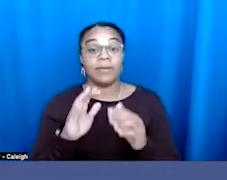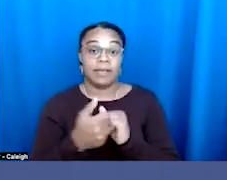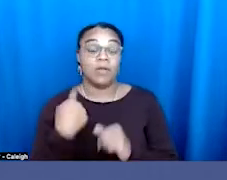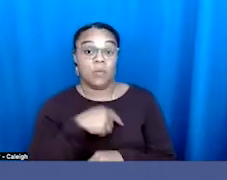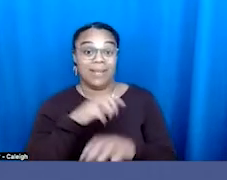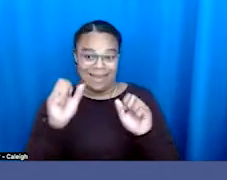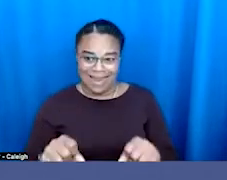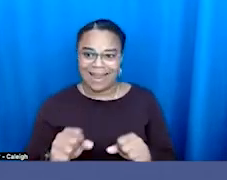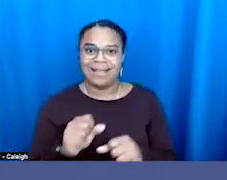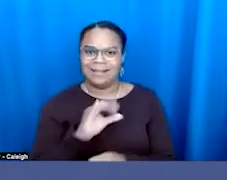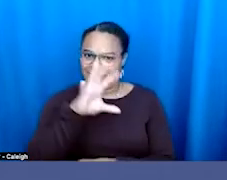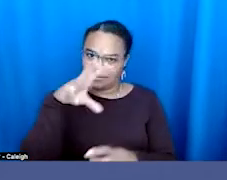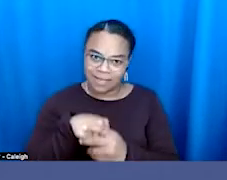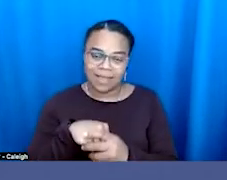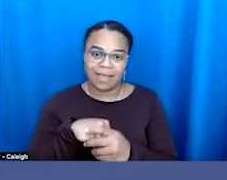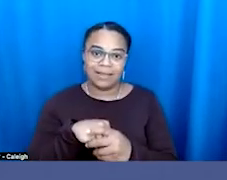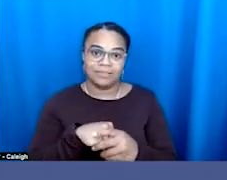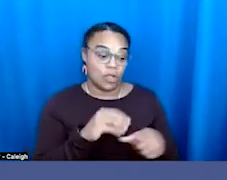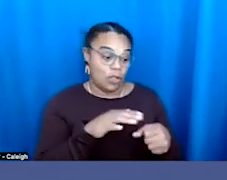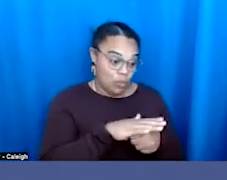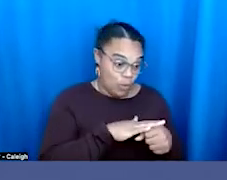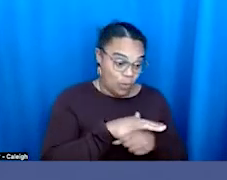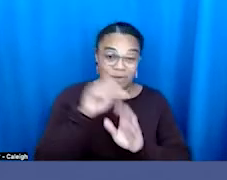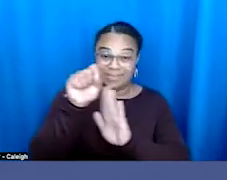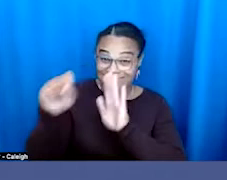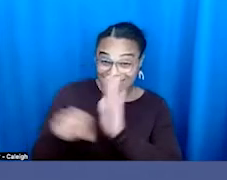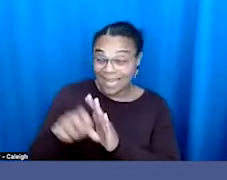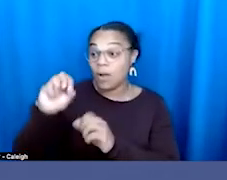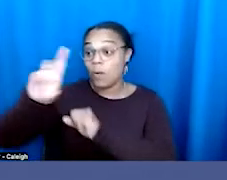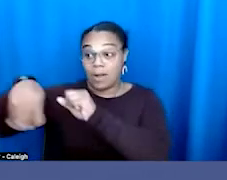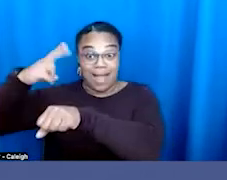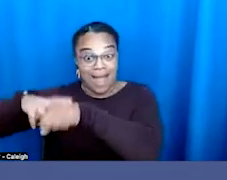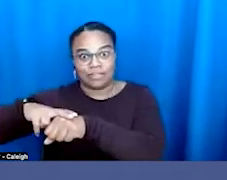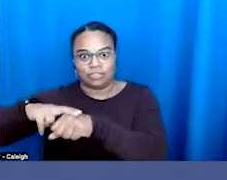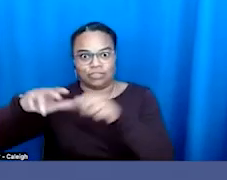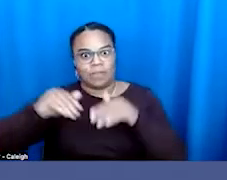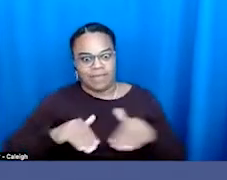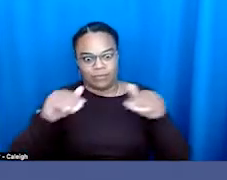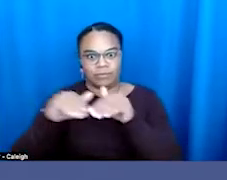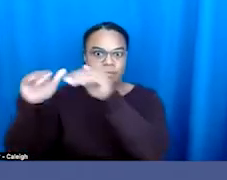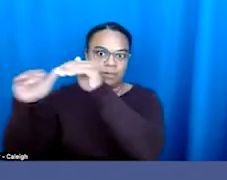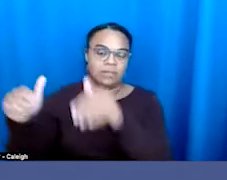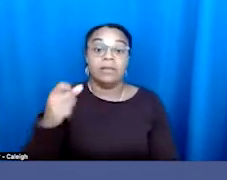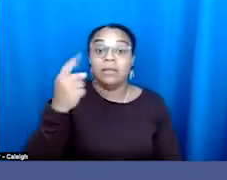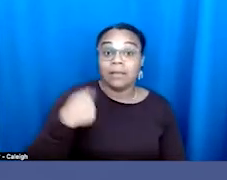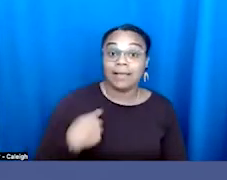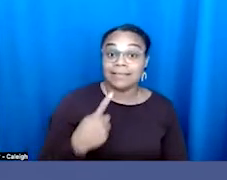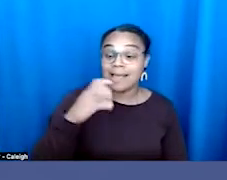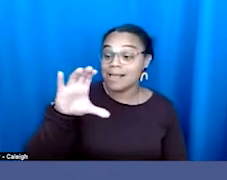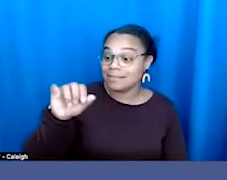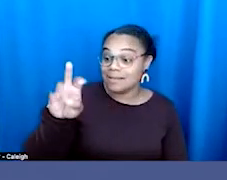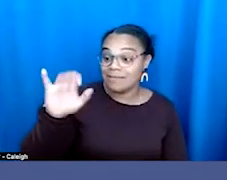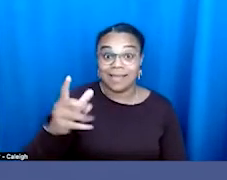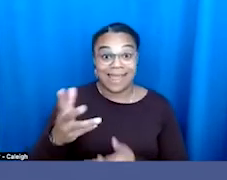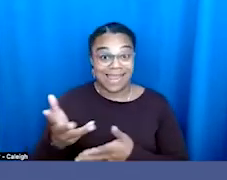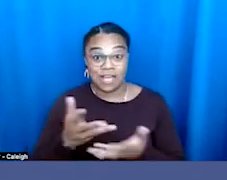local, state, and national level when it comes to civic engagement. And when I say civic engagement, I'm not just saying the vote, not everyone